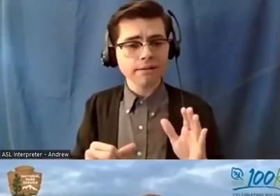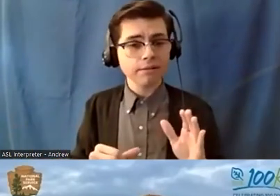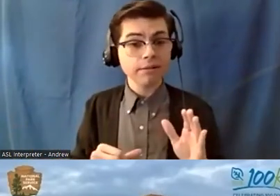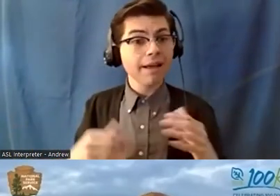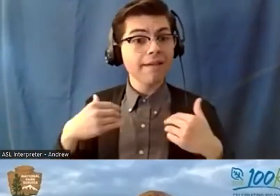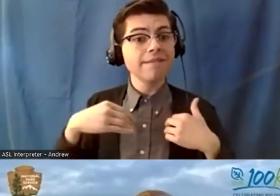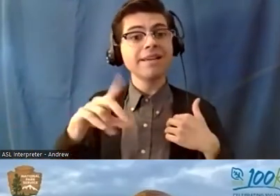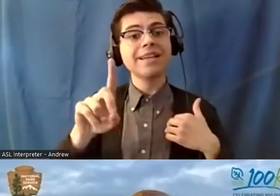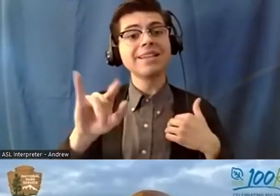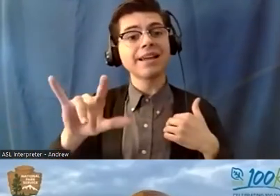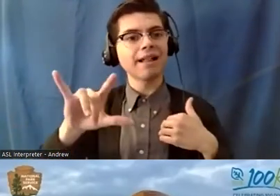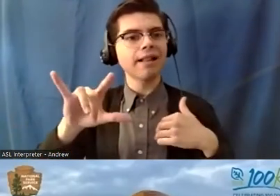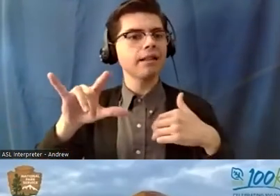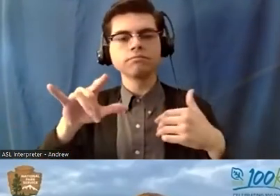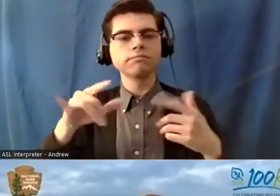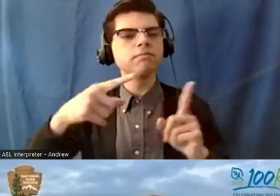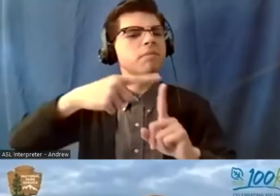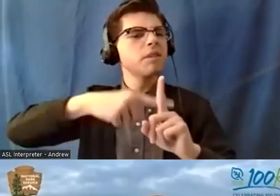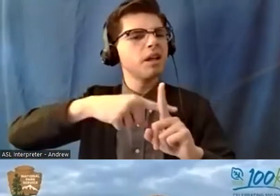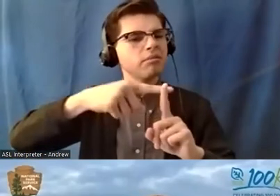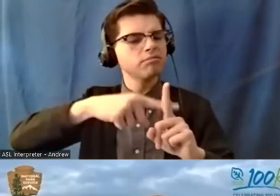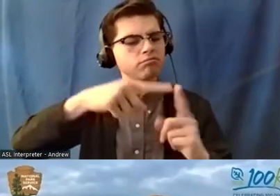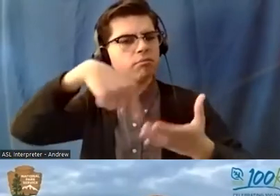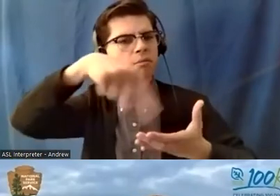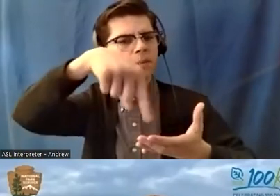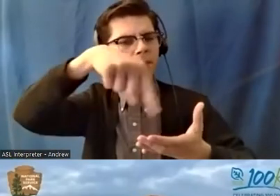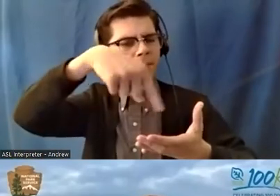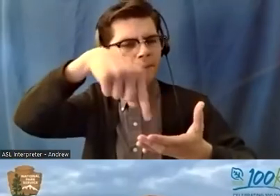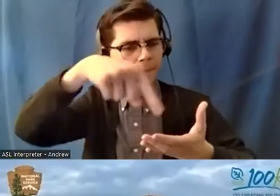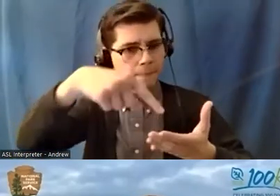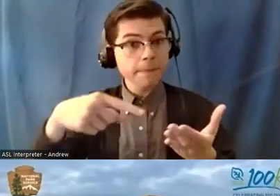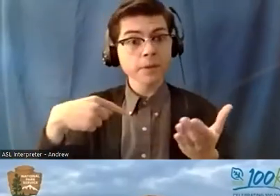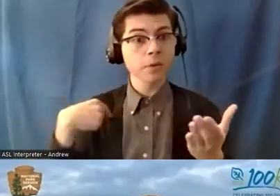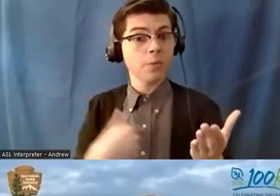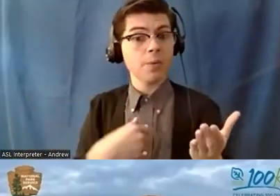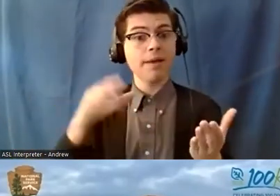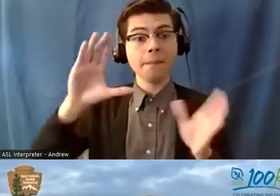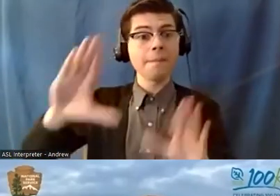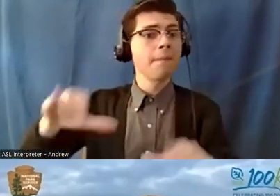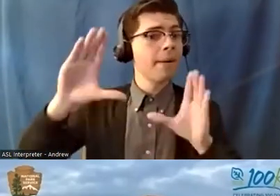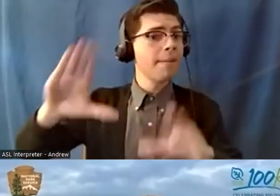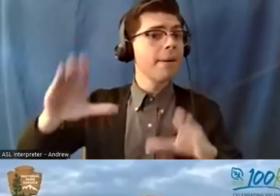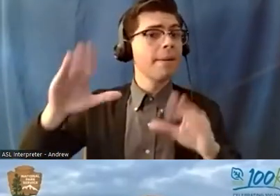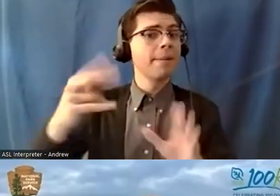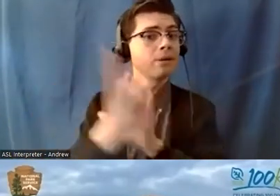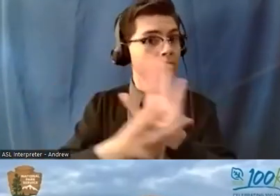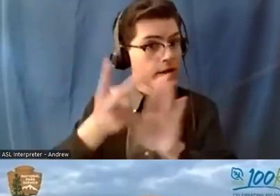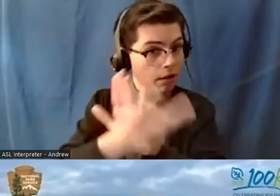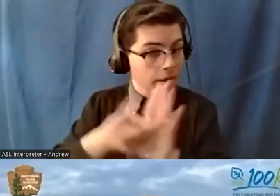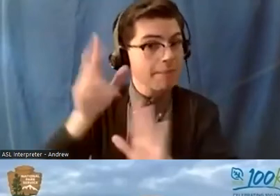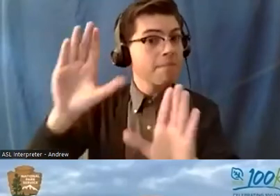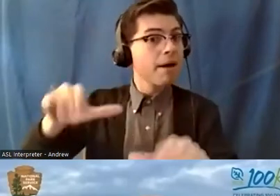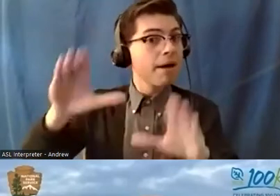boxes and we would need to go back every two hours and read those temperatures and it it spanned you know from like